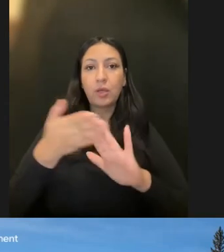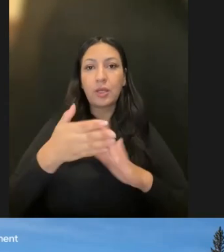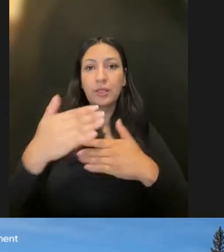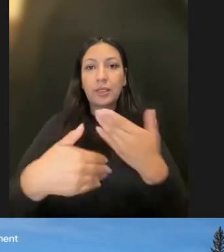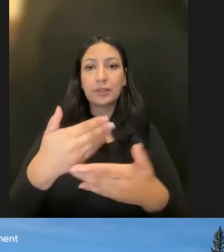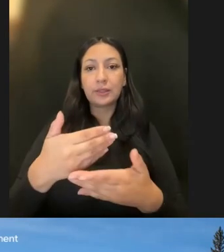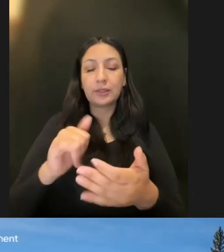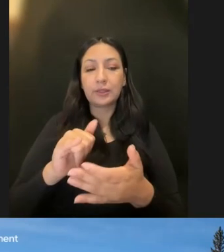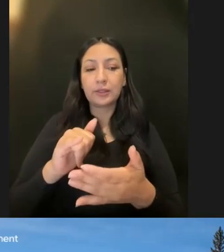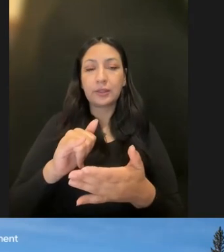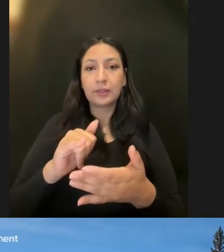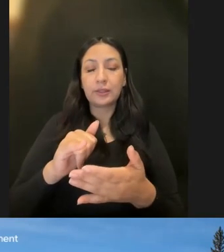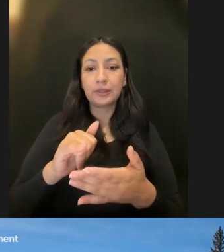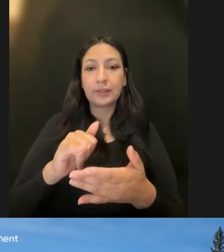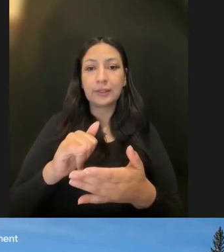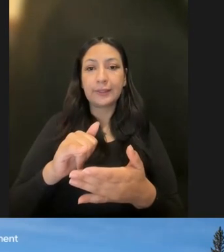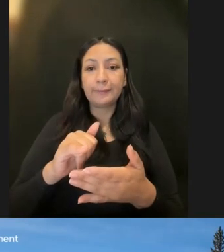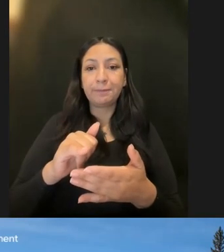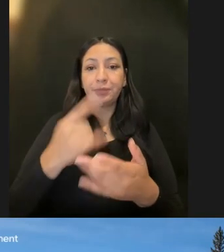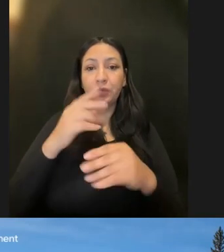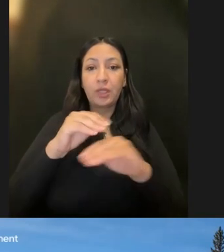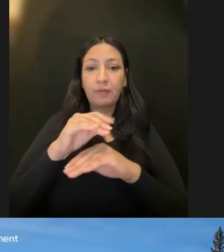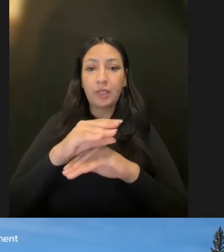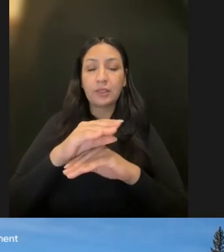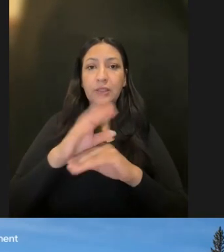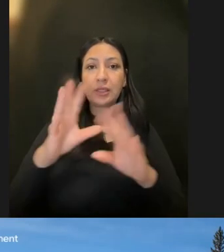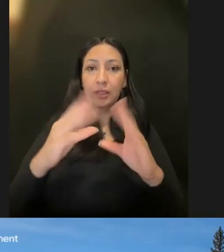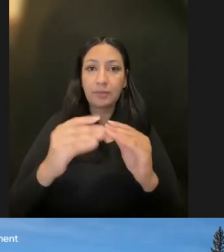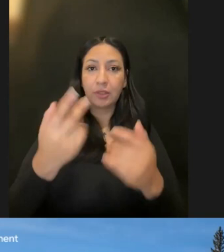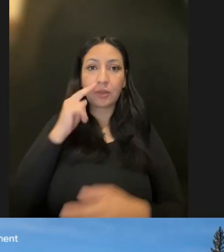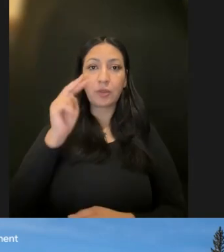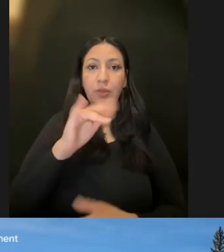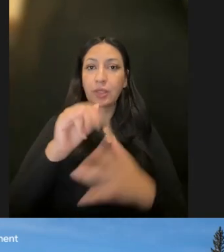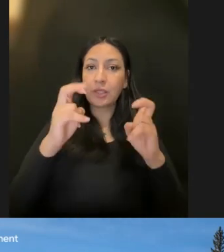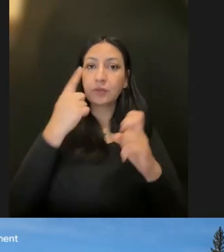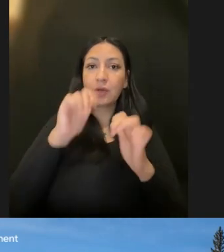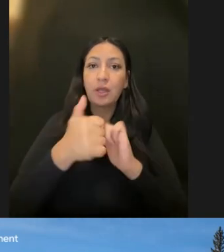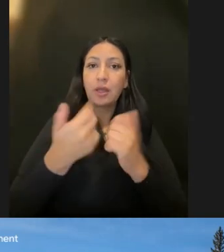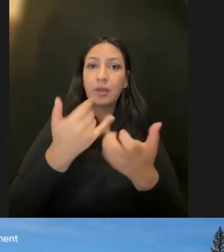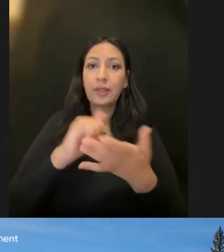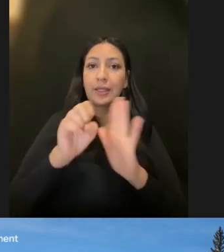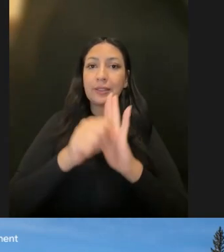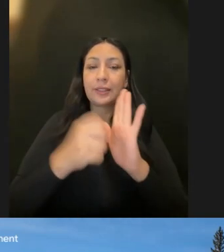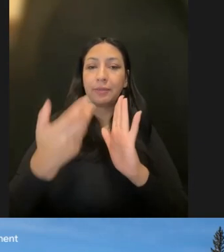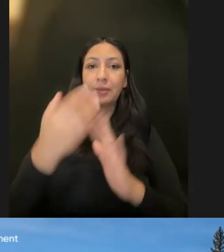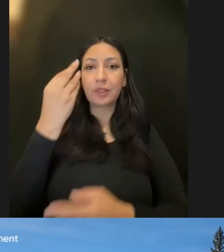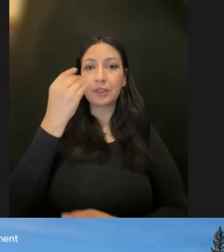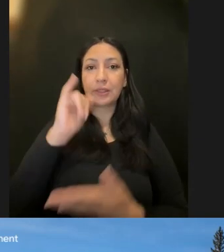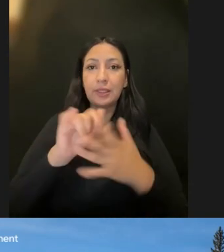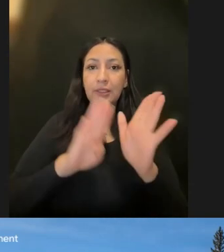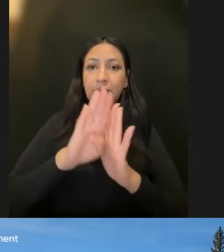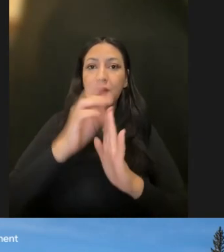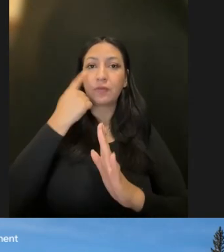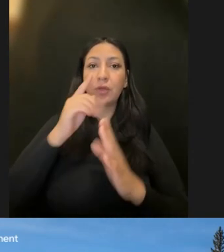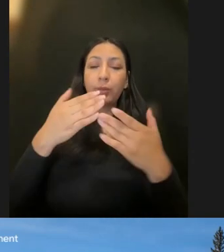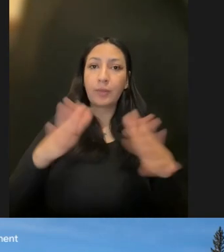a advisory committee to look at the issue of how the state might consider development of